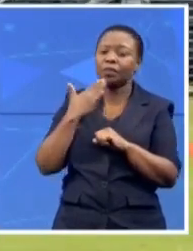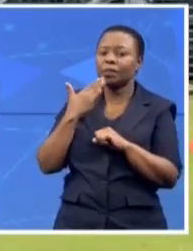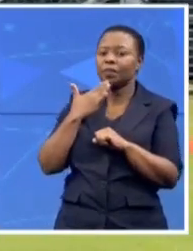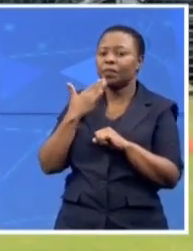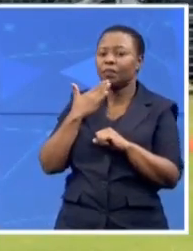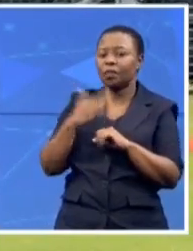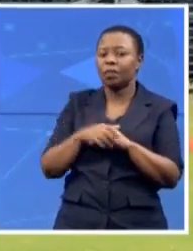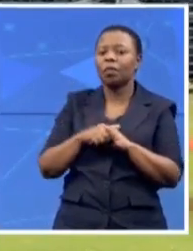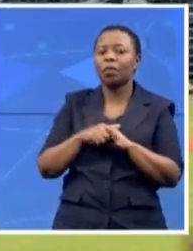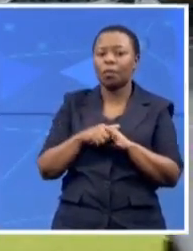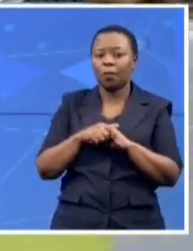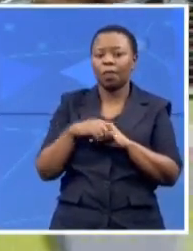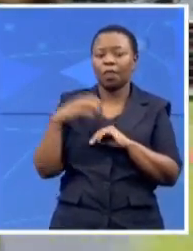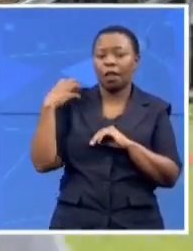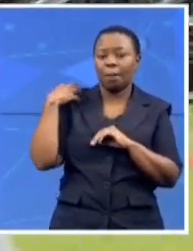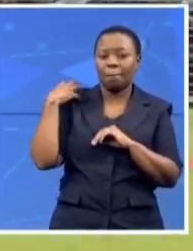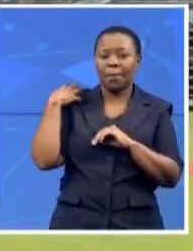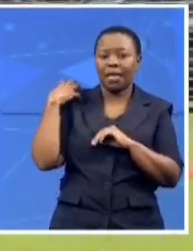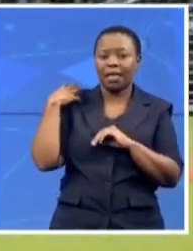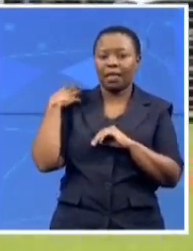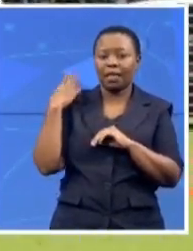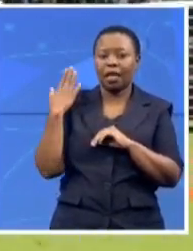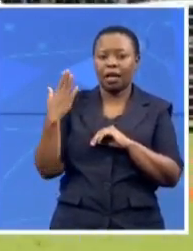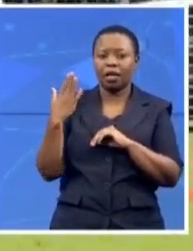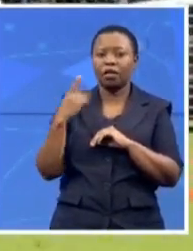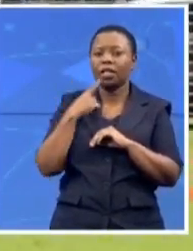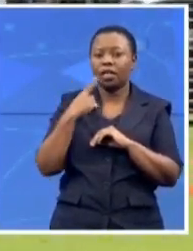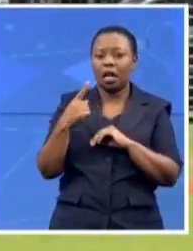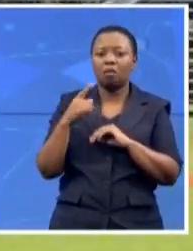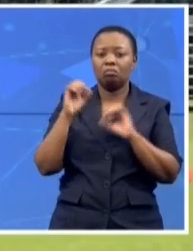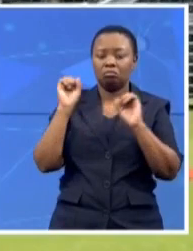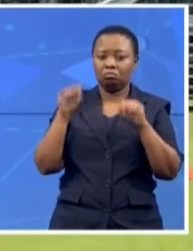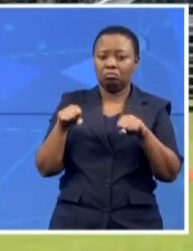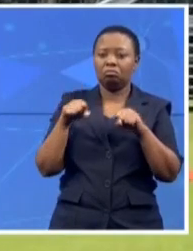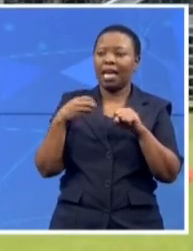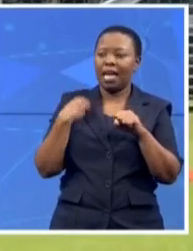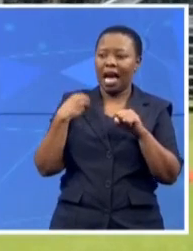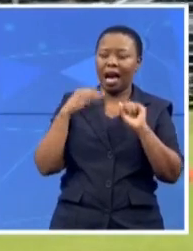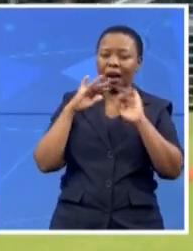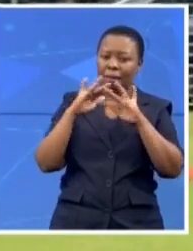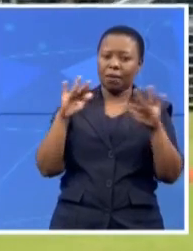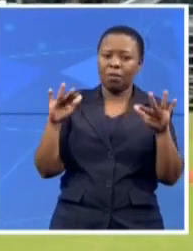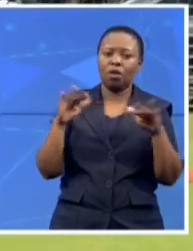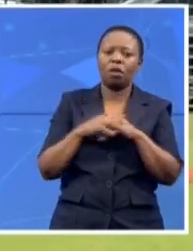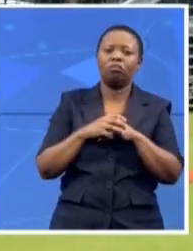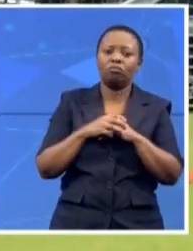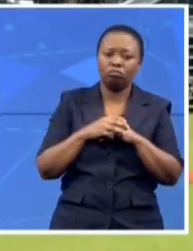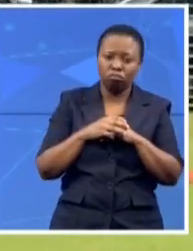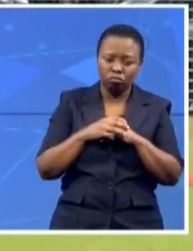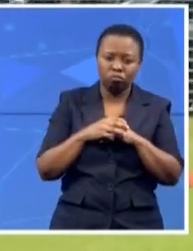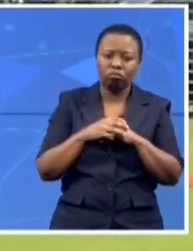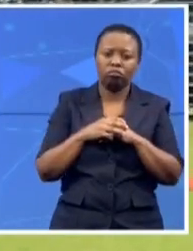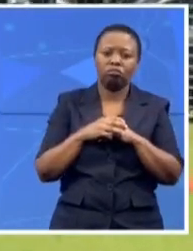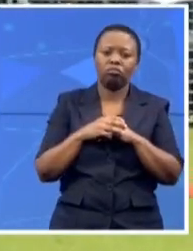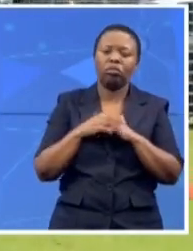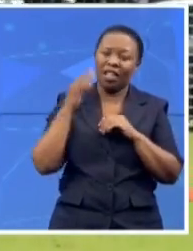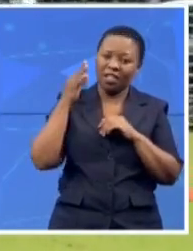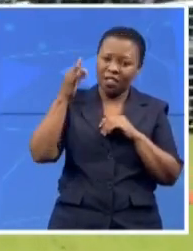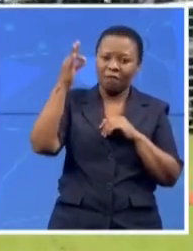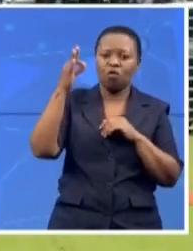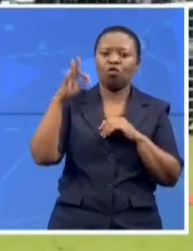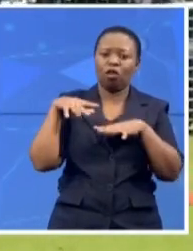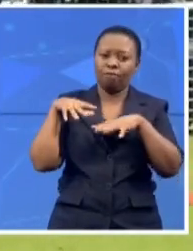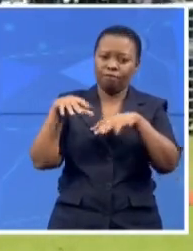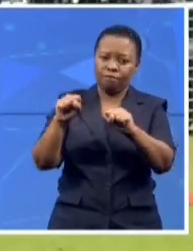that young people should not give up. Young people are the future. And they should grab each and every opportunity